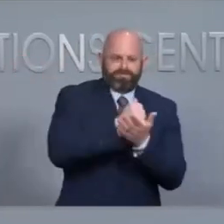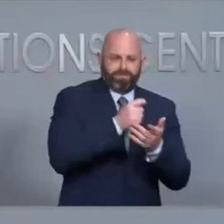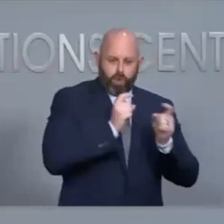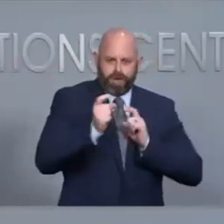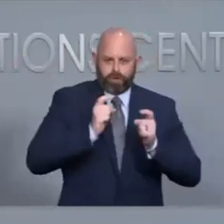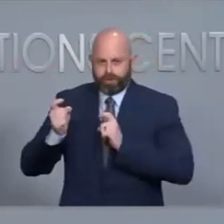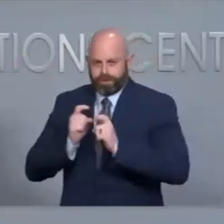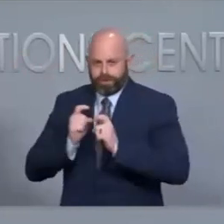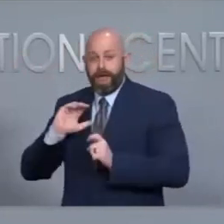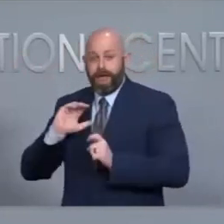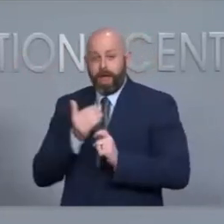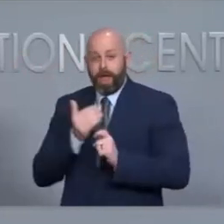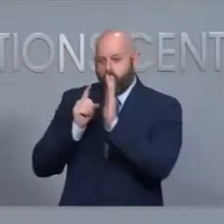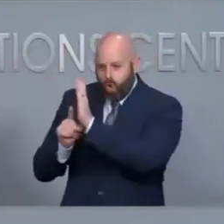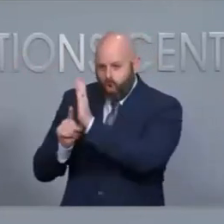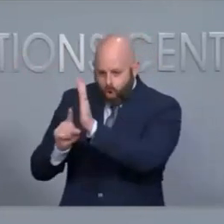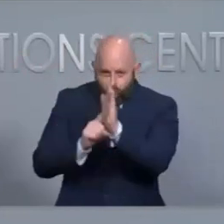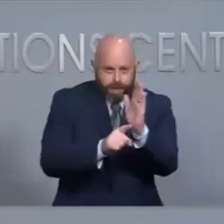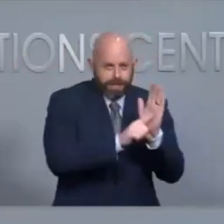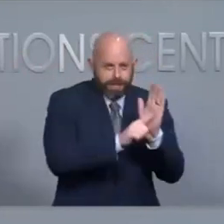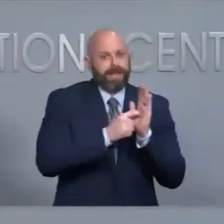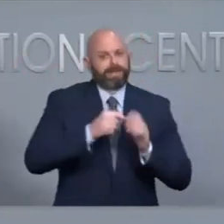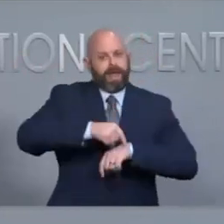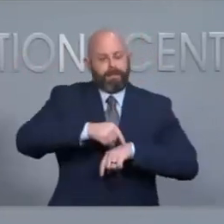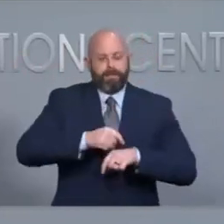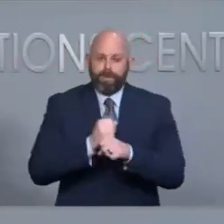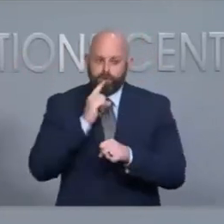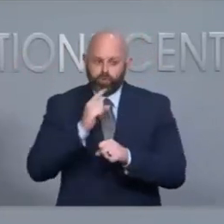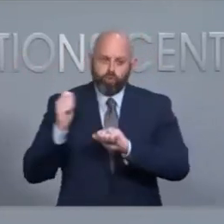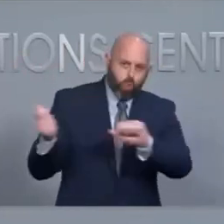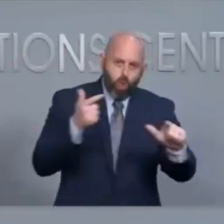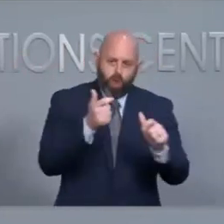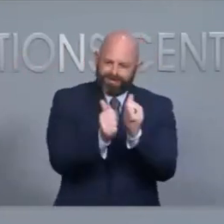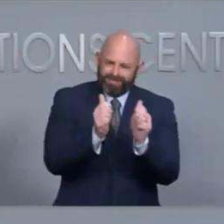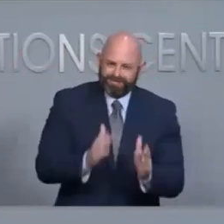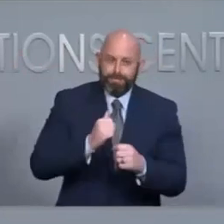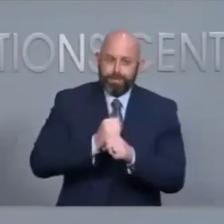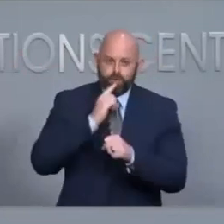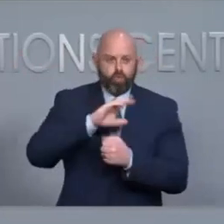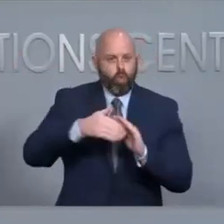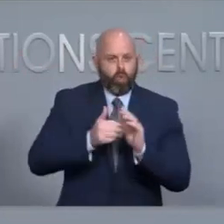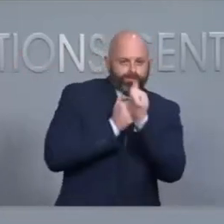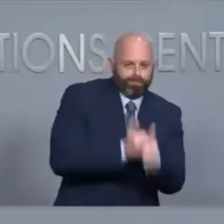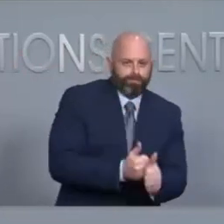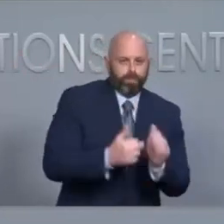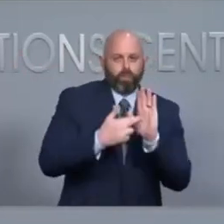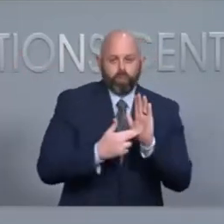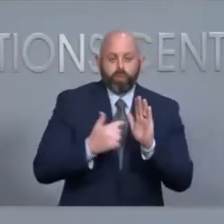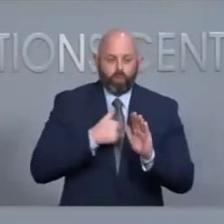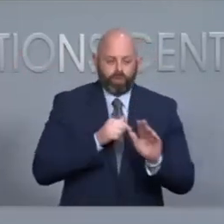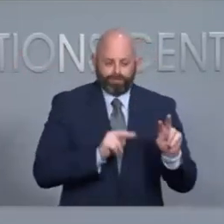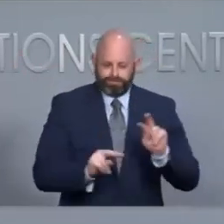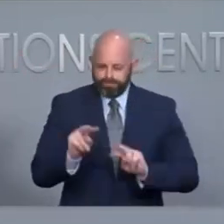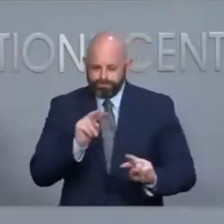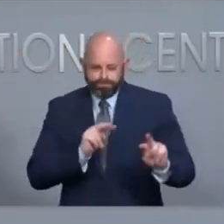compliance on those takes a period of time so we will be looking for any violations of